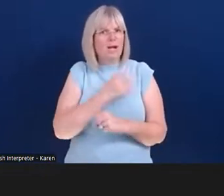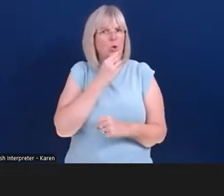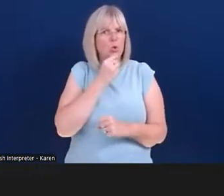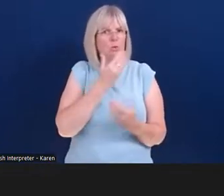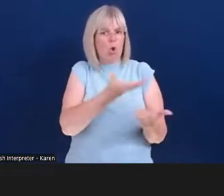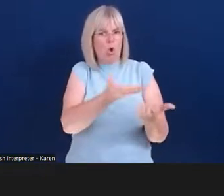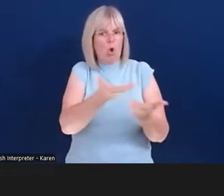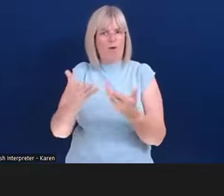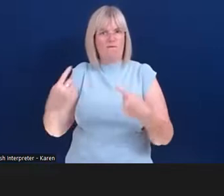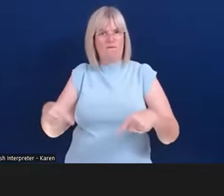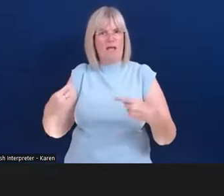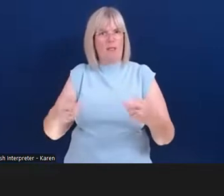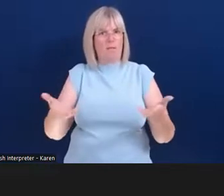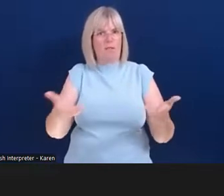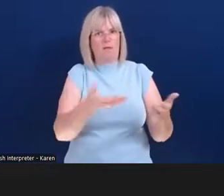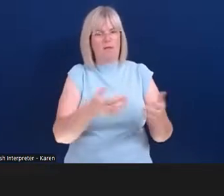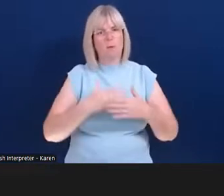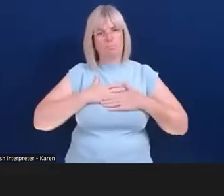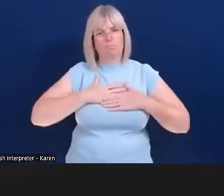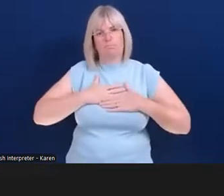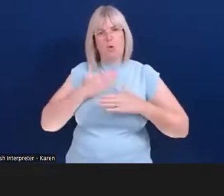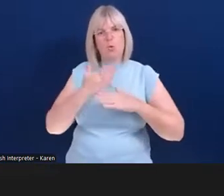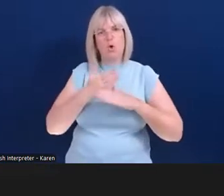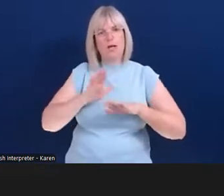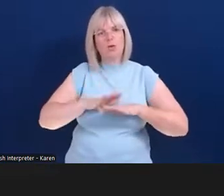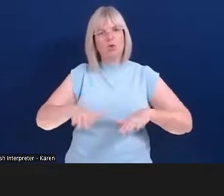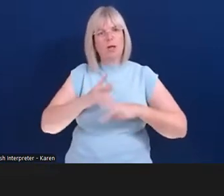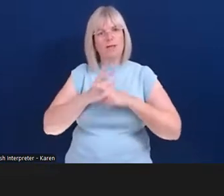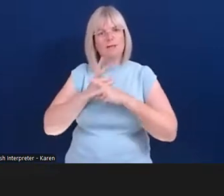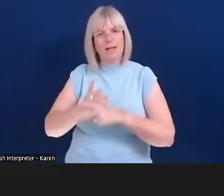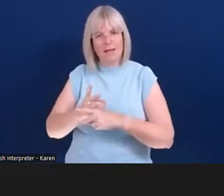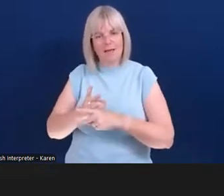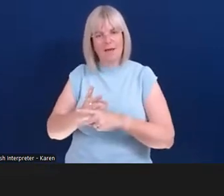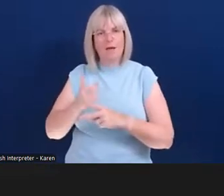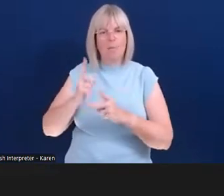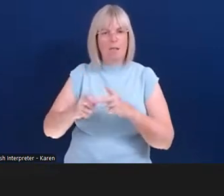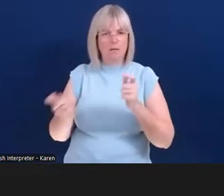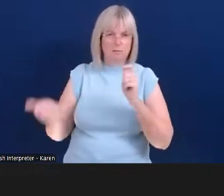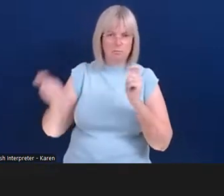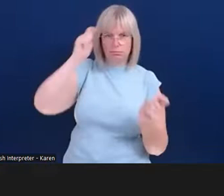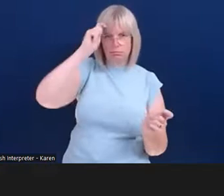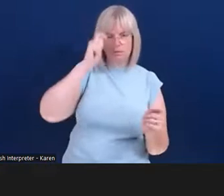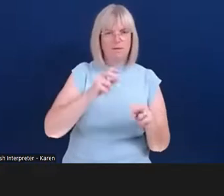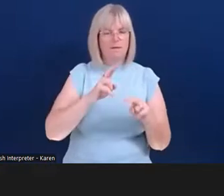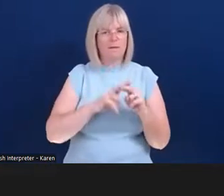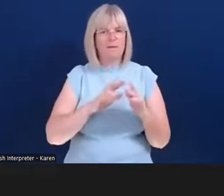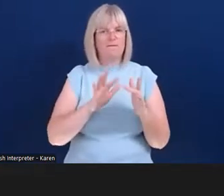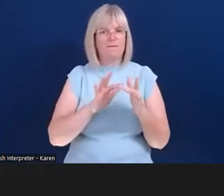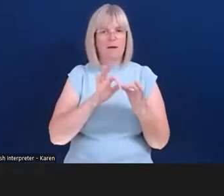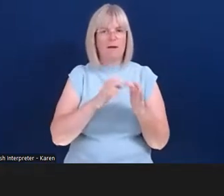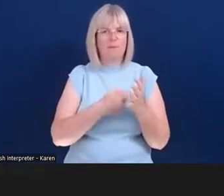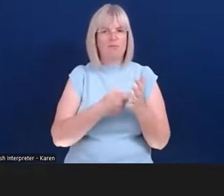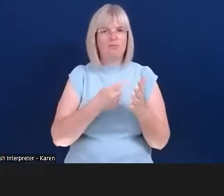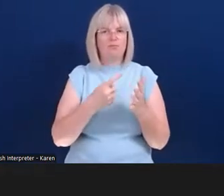As I say, I work in child care, but I also wear another hat in that my volunteer for the Fibromyalgia Association is the Fibromyalgia Action UK.